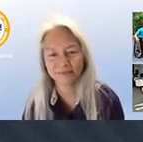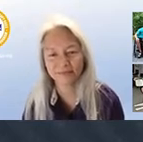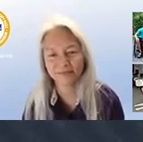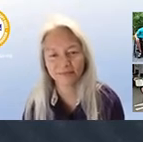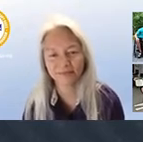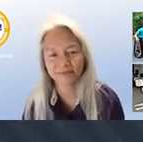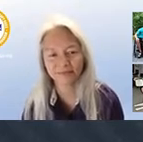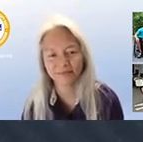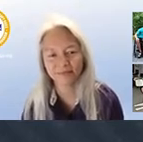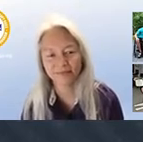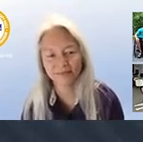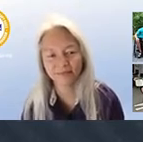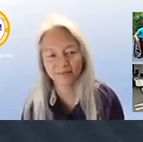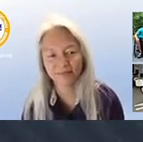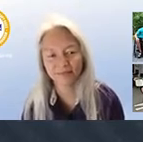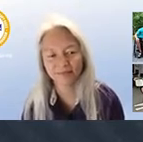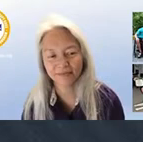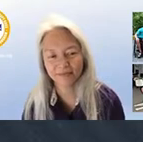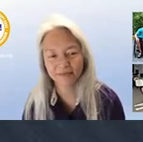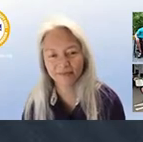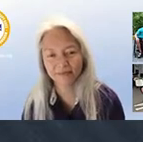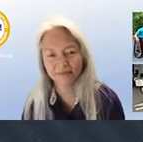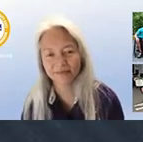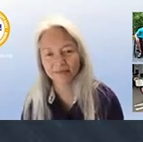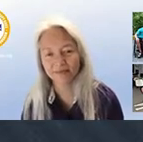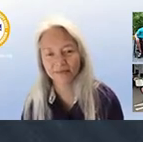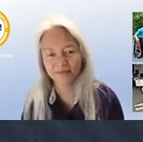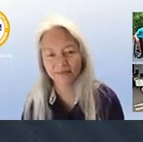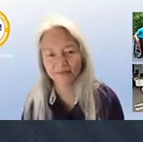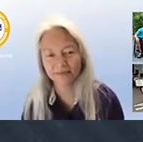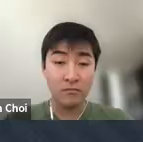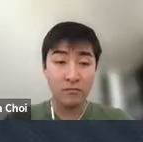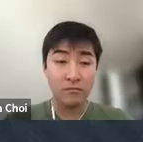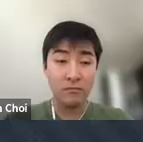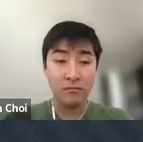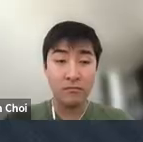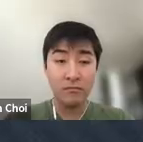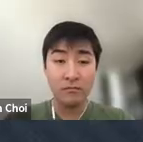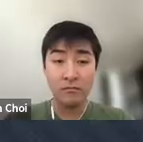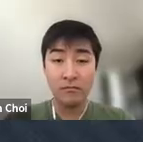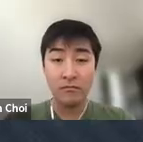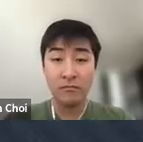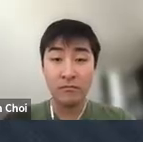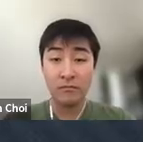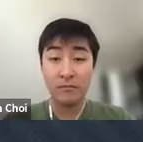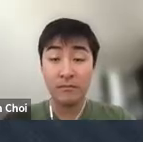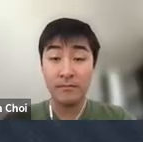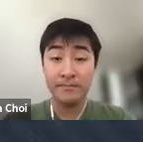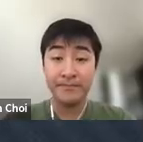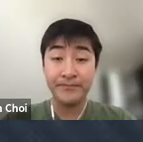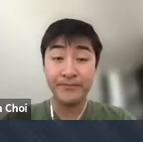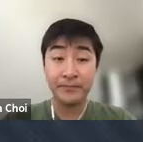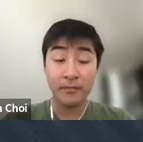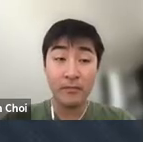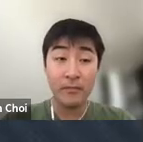back he's all sideways and feet going every which way it's kind of comical